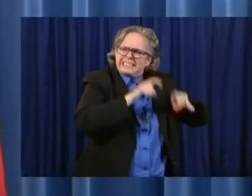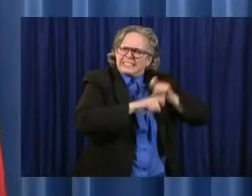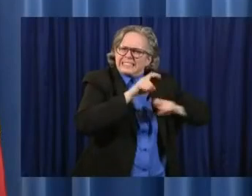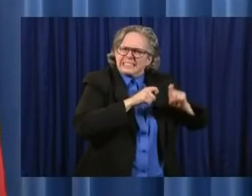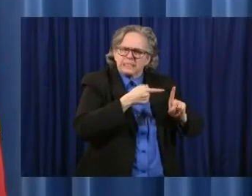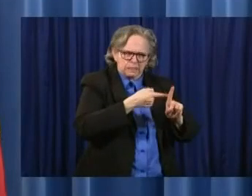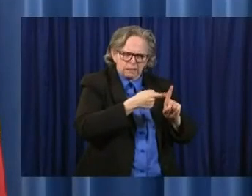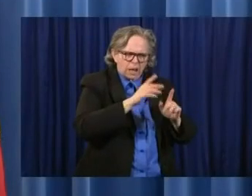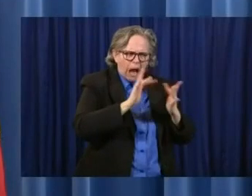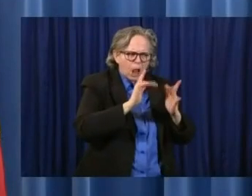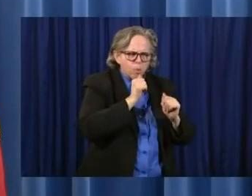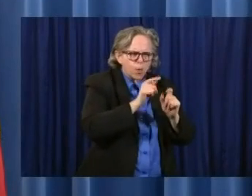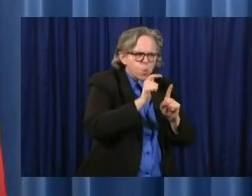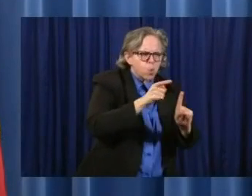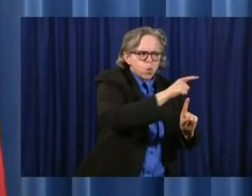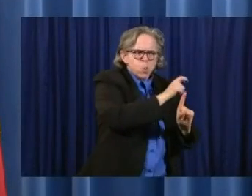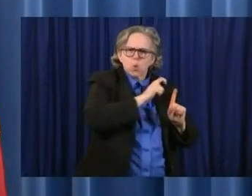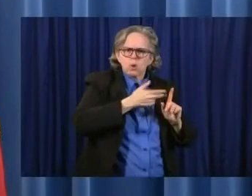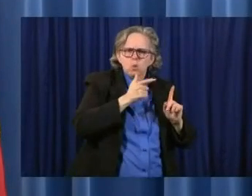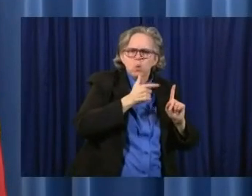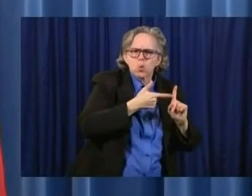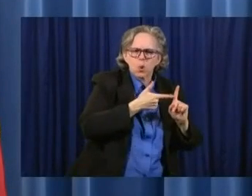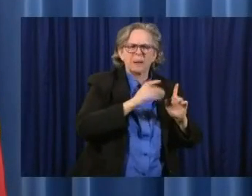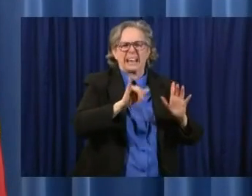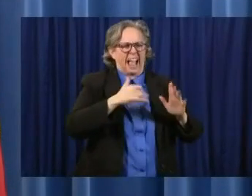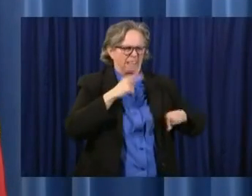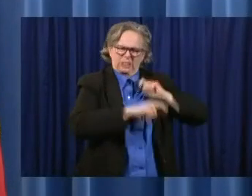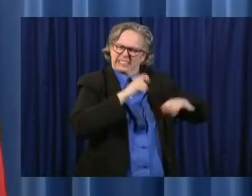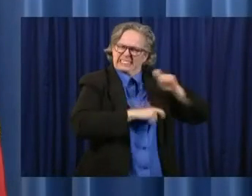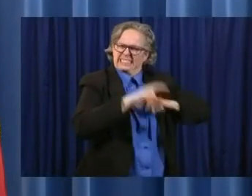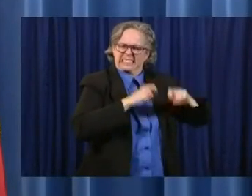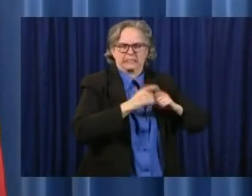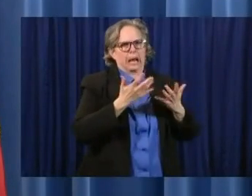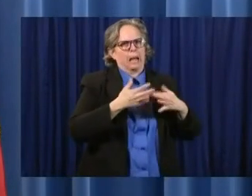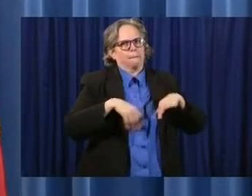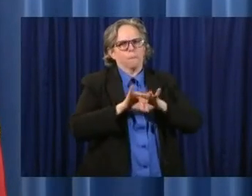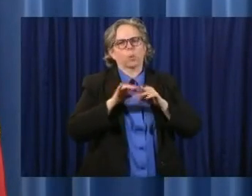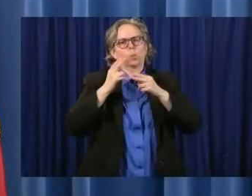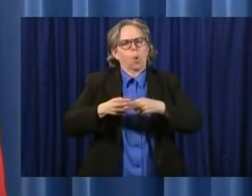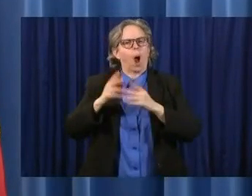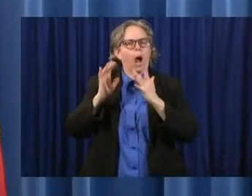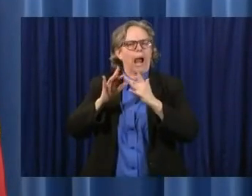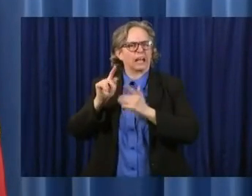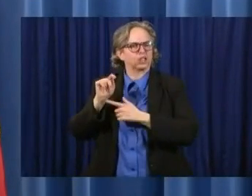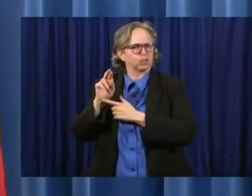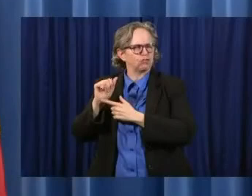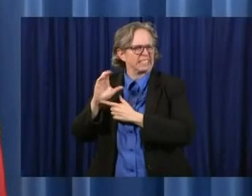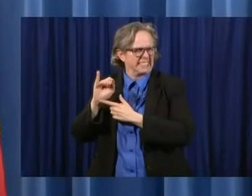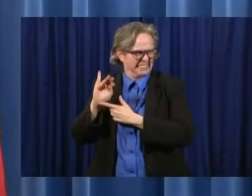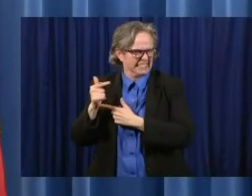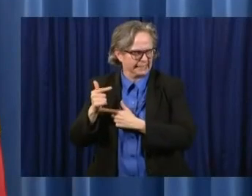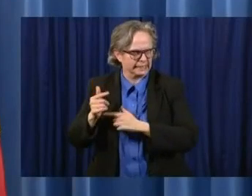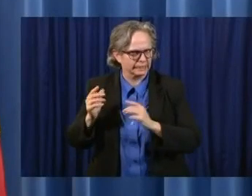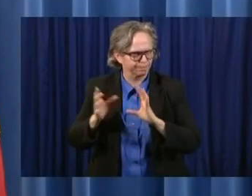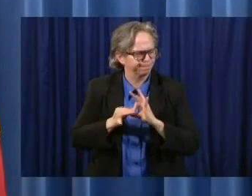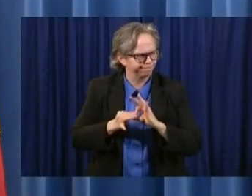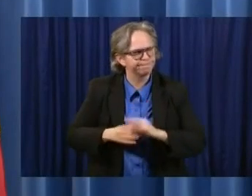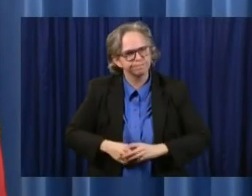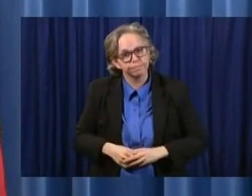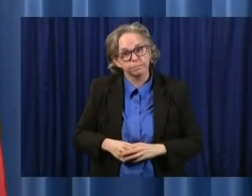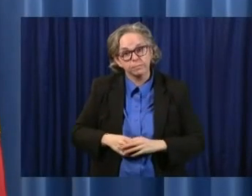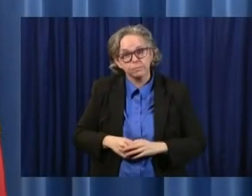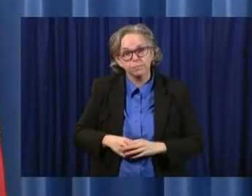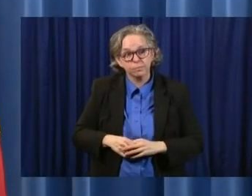is an essential part of what we are doing. As I indicated also last week, we're standing up a group